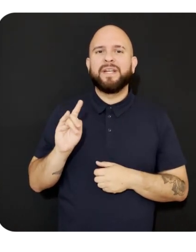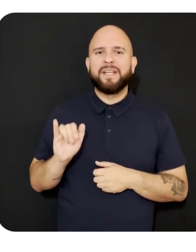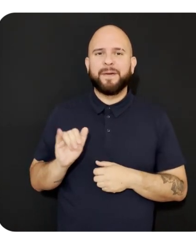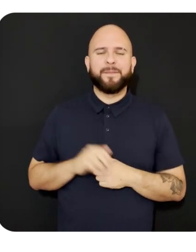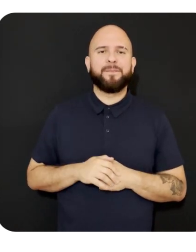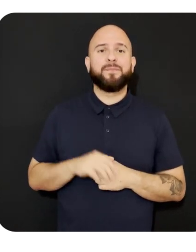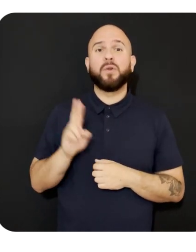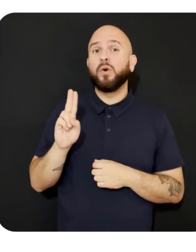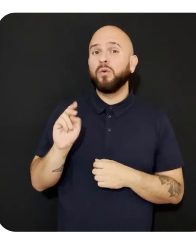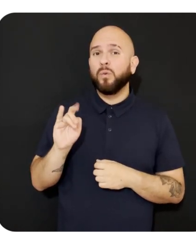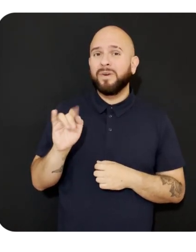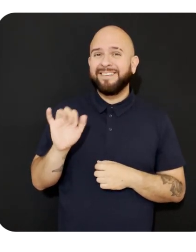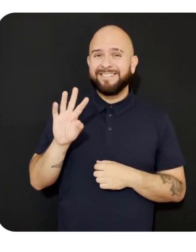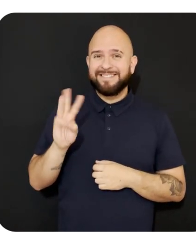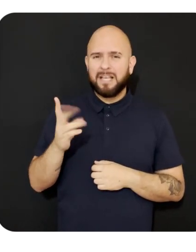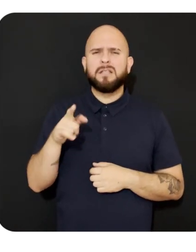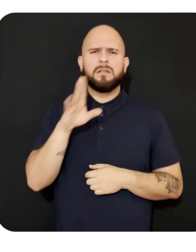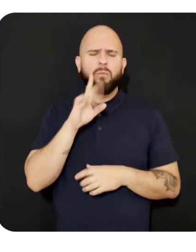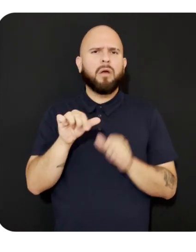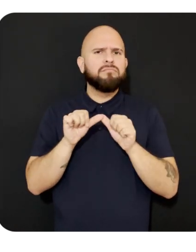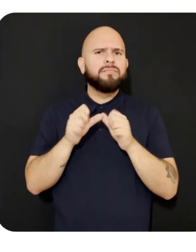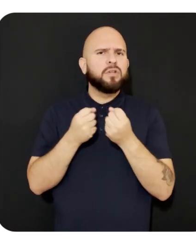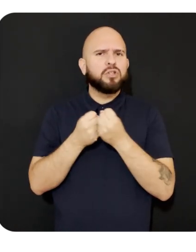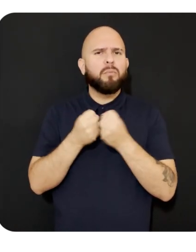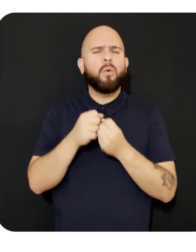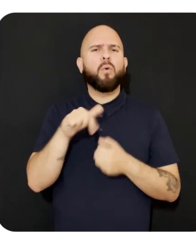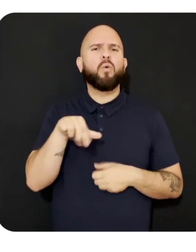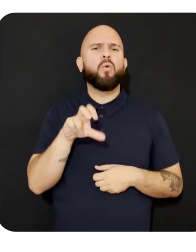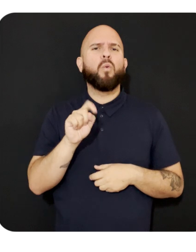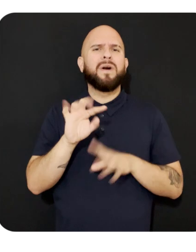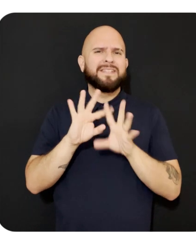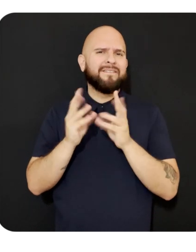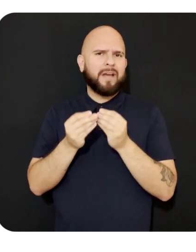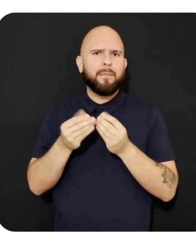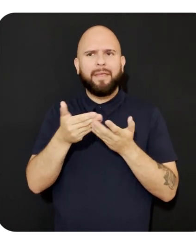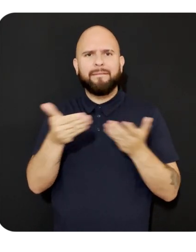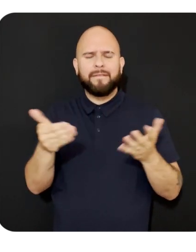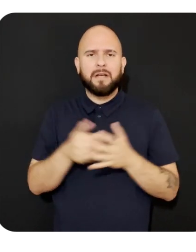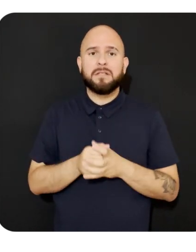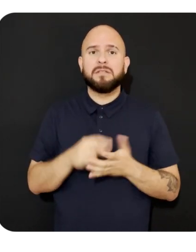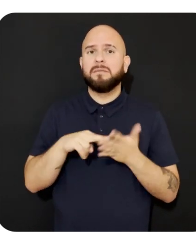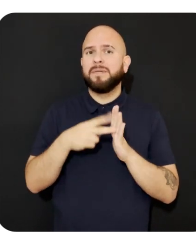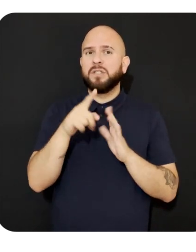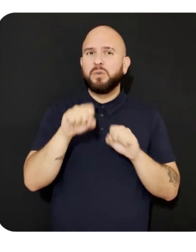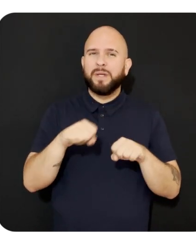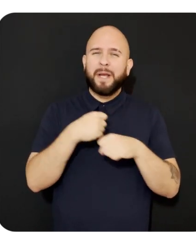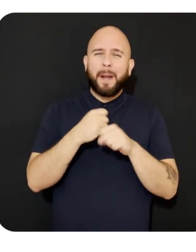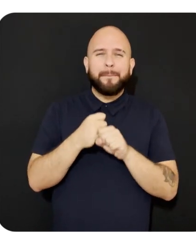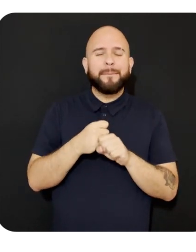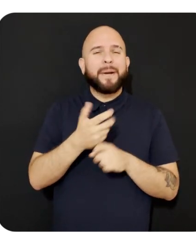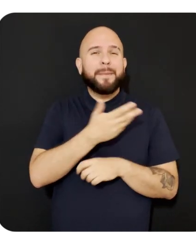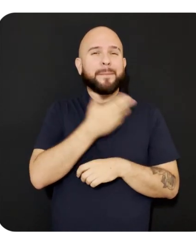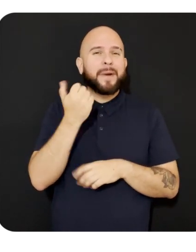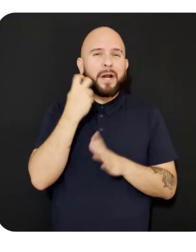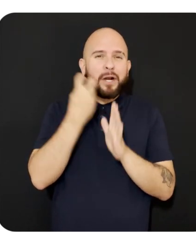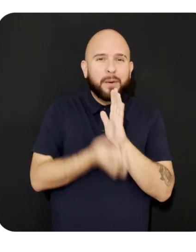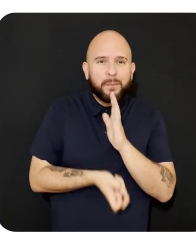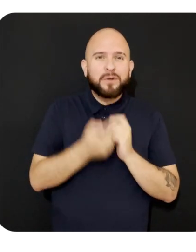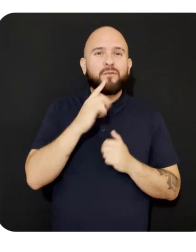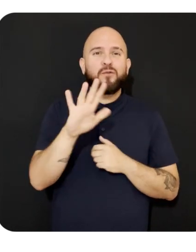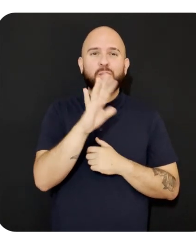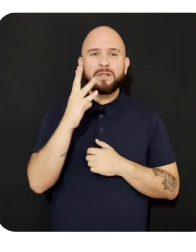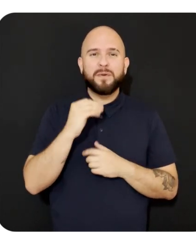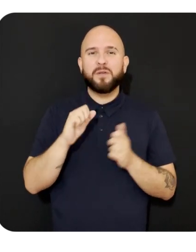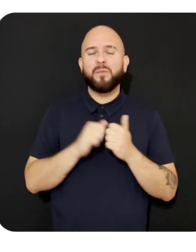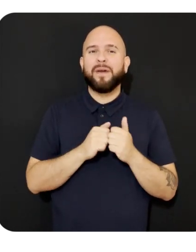will continue to support the Quest family of devices, so you can create greater immersion for your experiences with the optimized